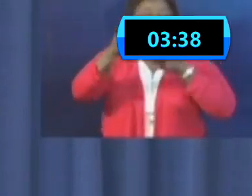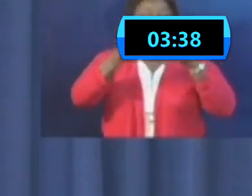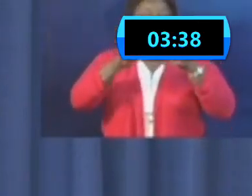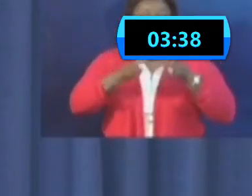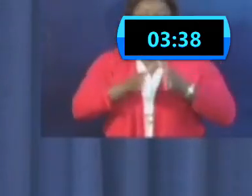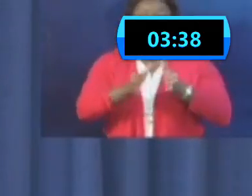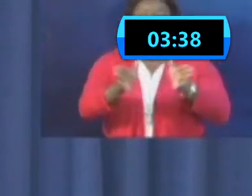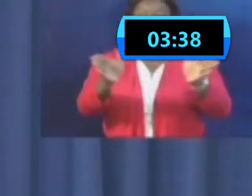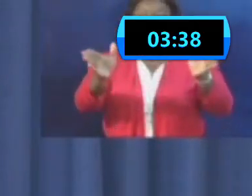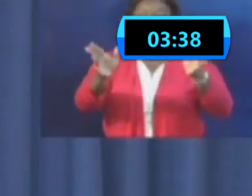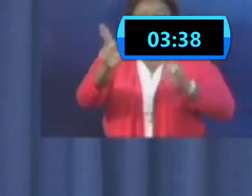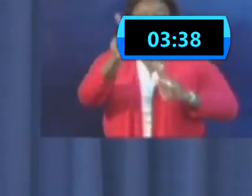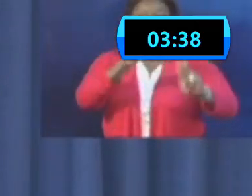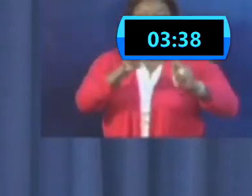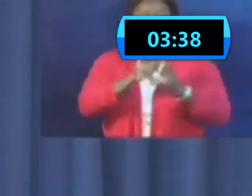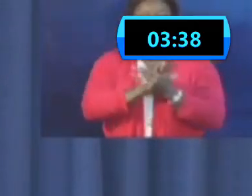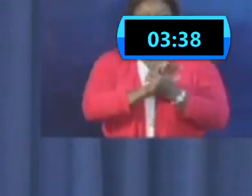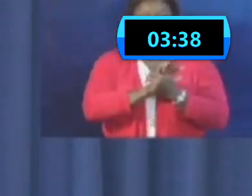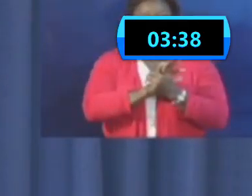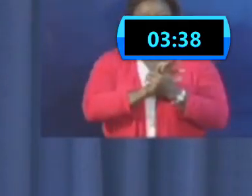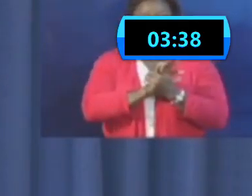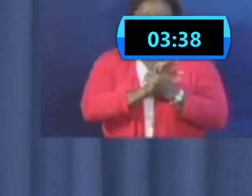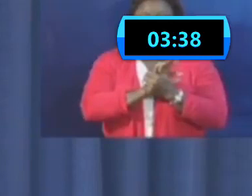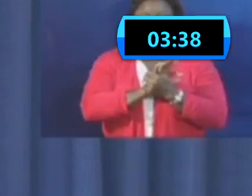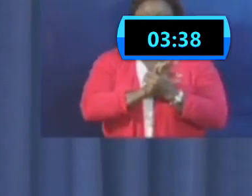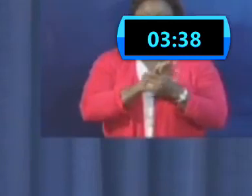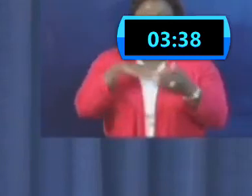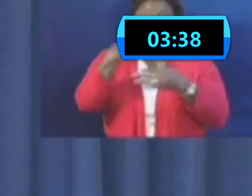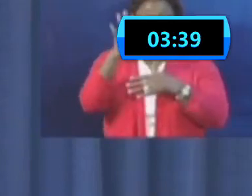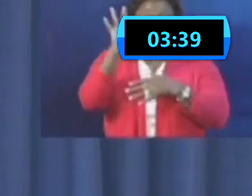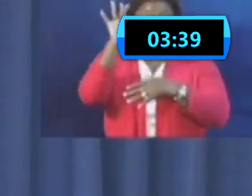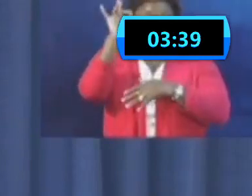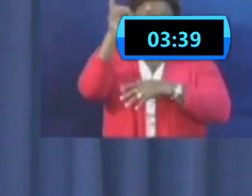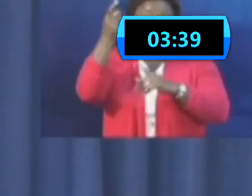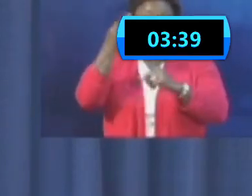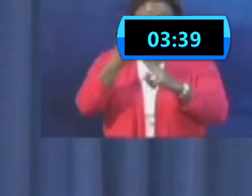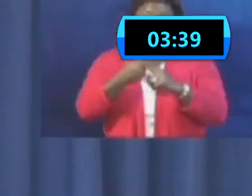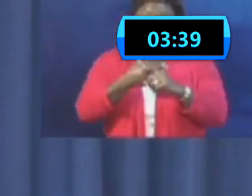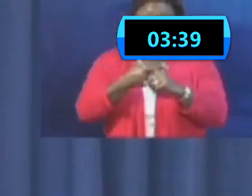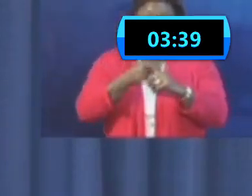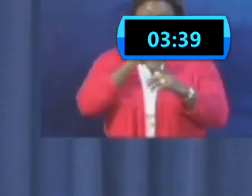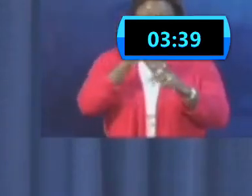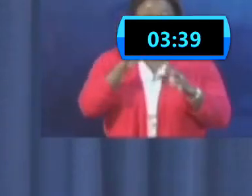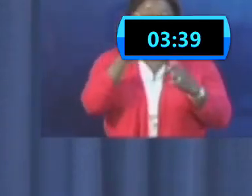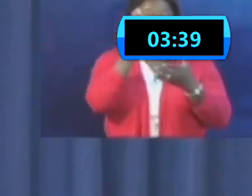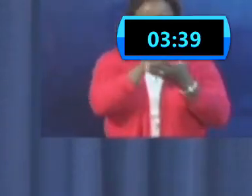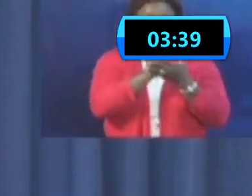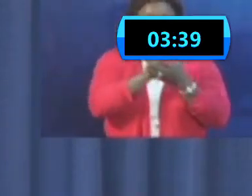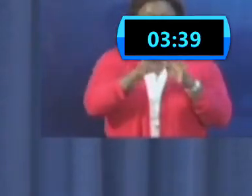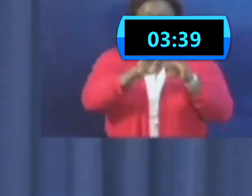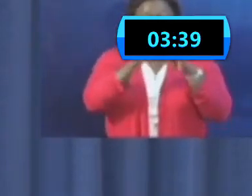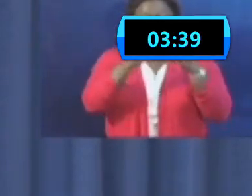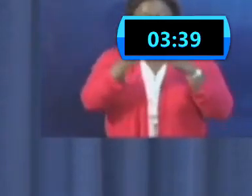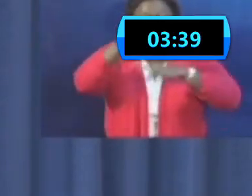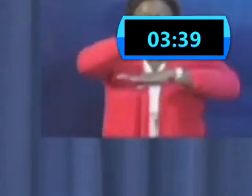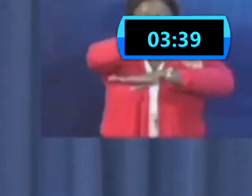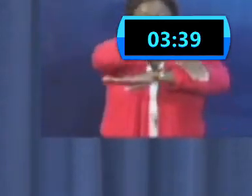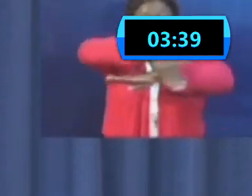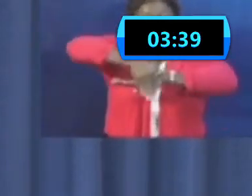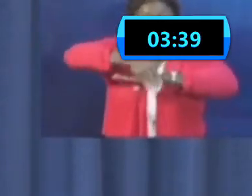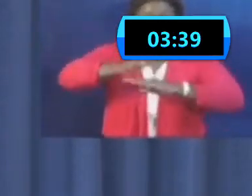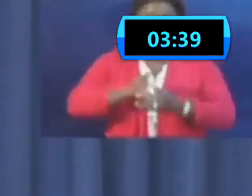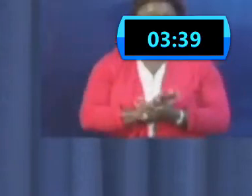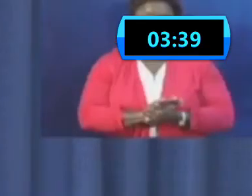large. So we really need after eight months we really need to close this chapter you know in a more effective way.